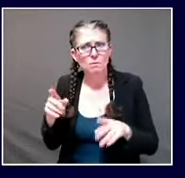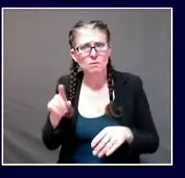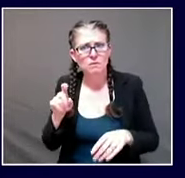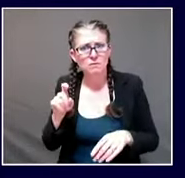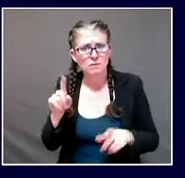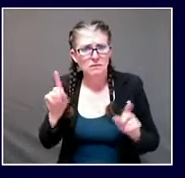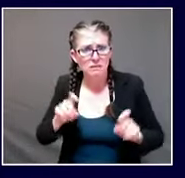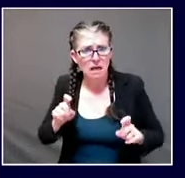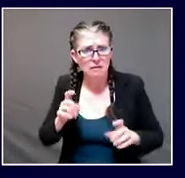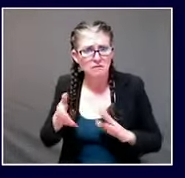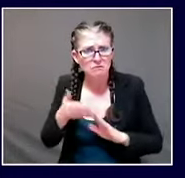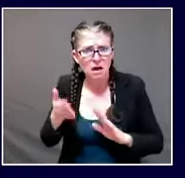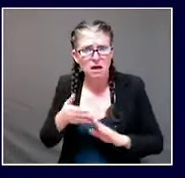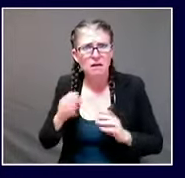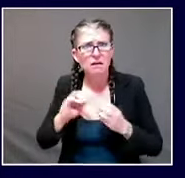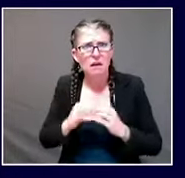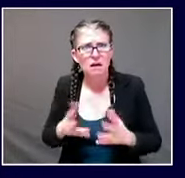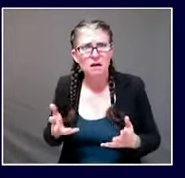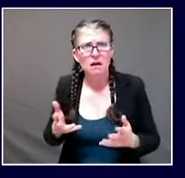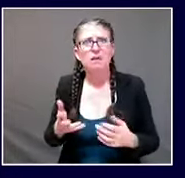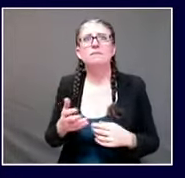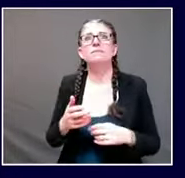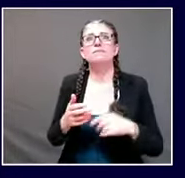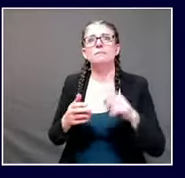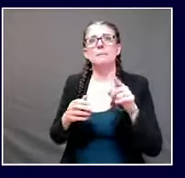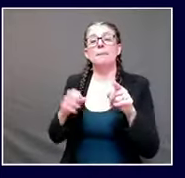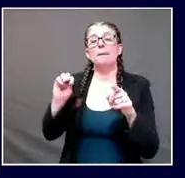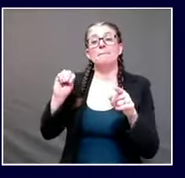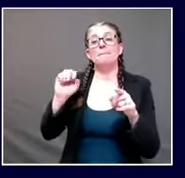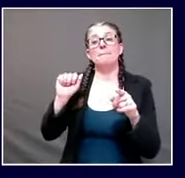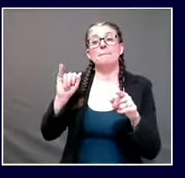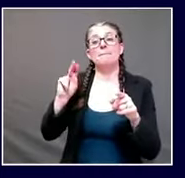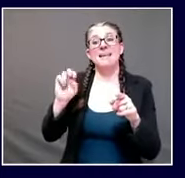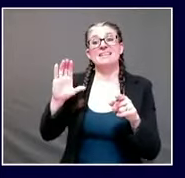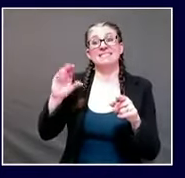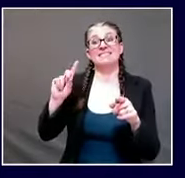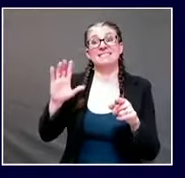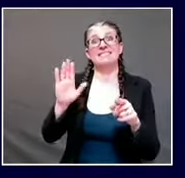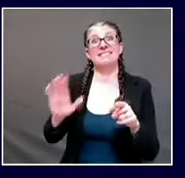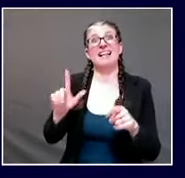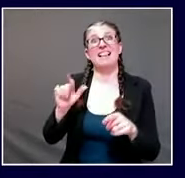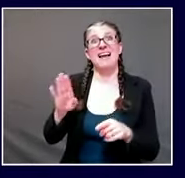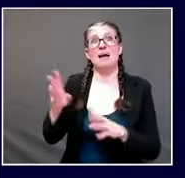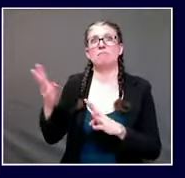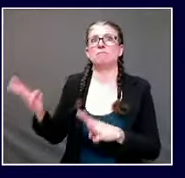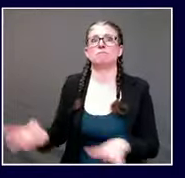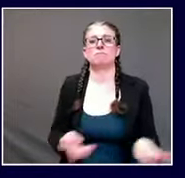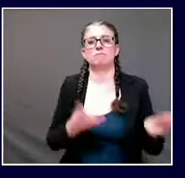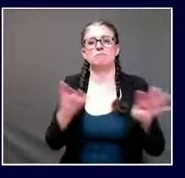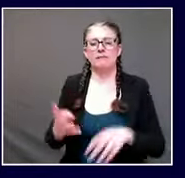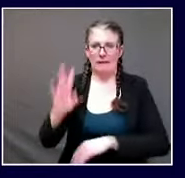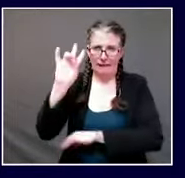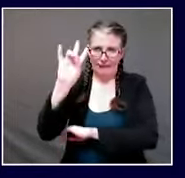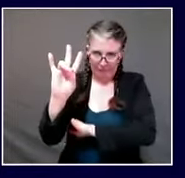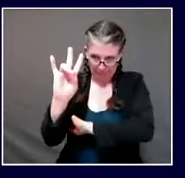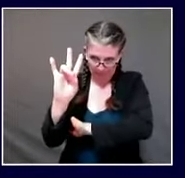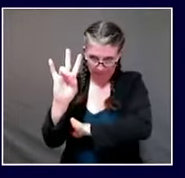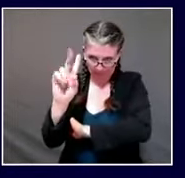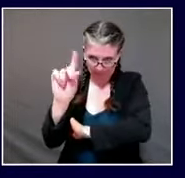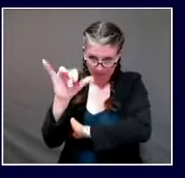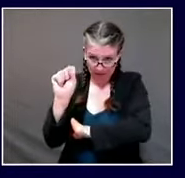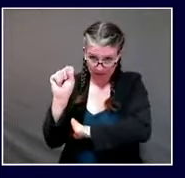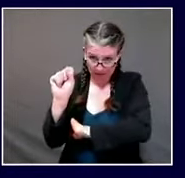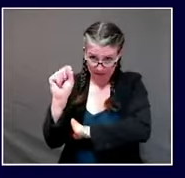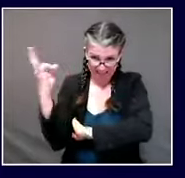19 since early march and so they are they are going to be taking a well-deserved day on